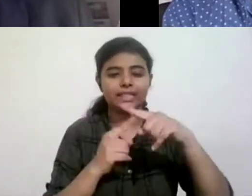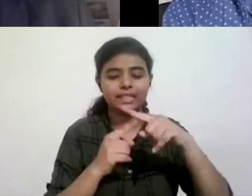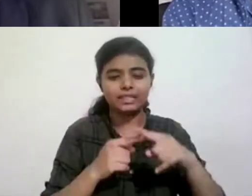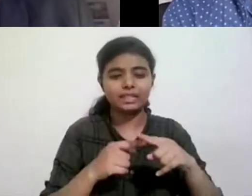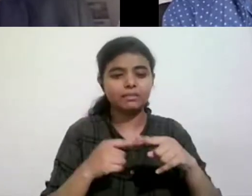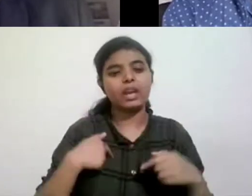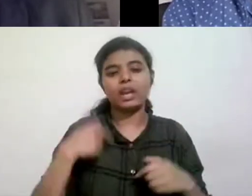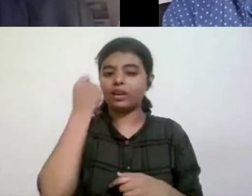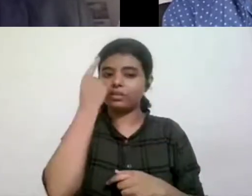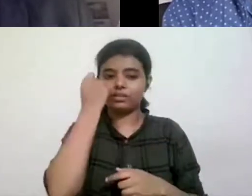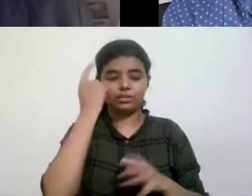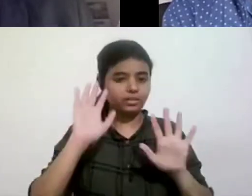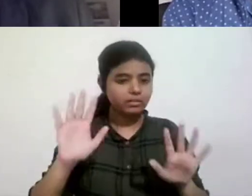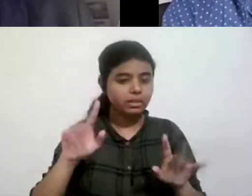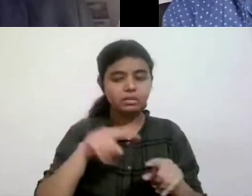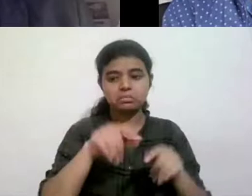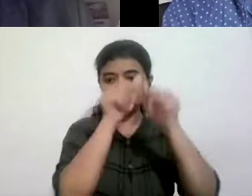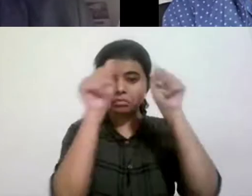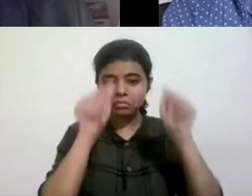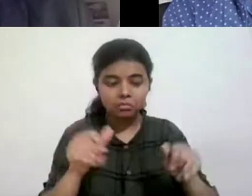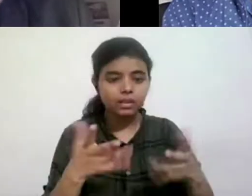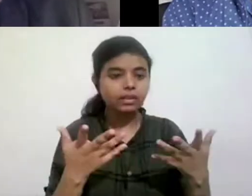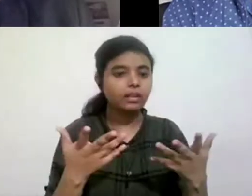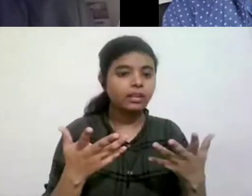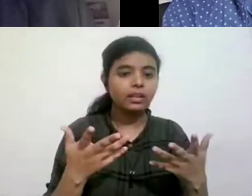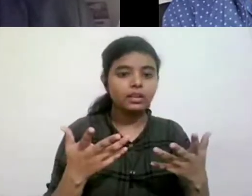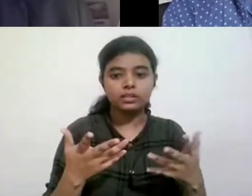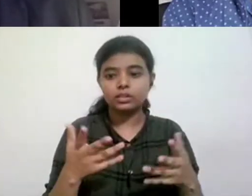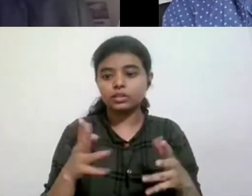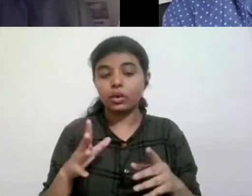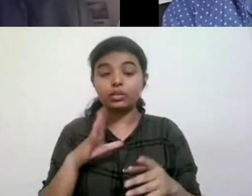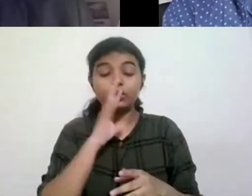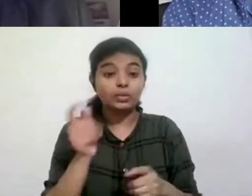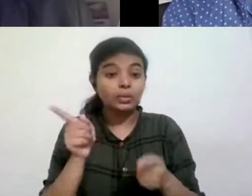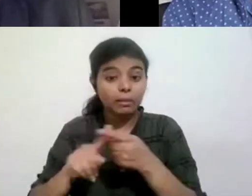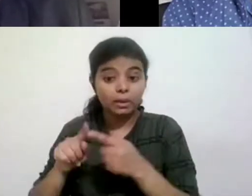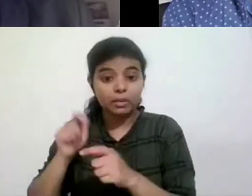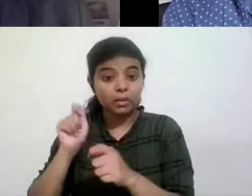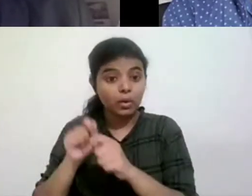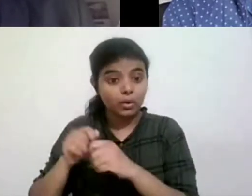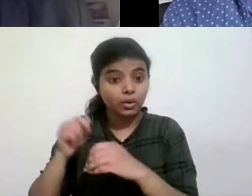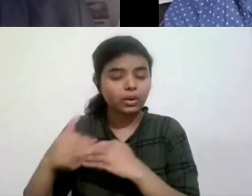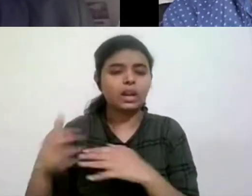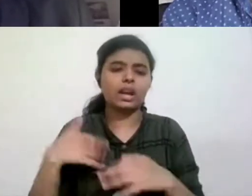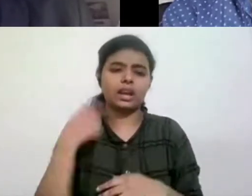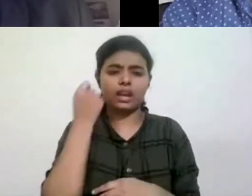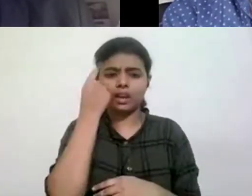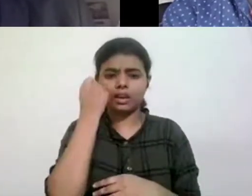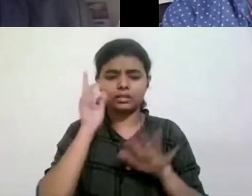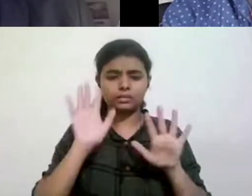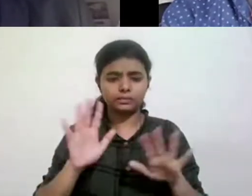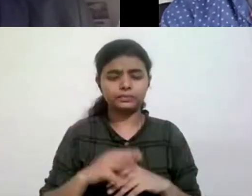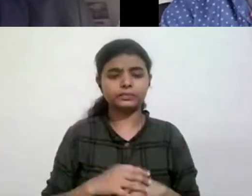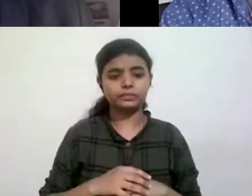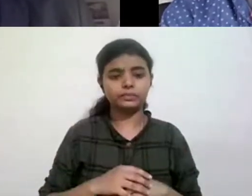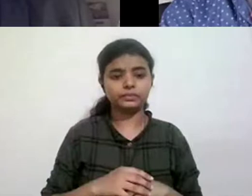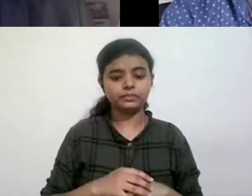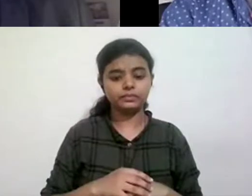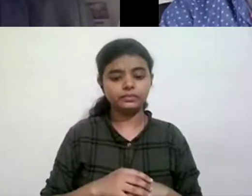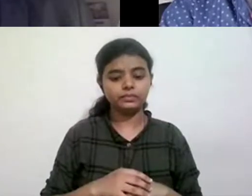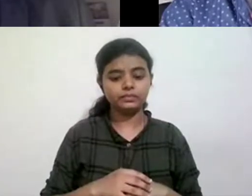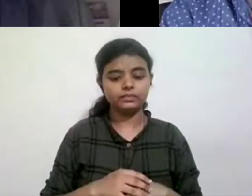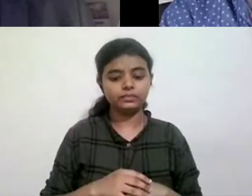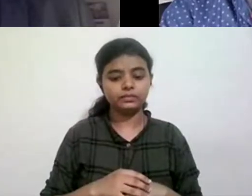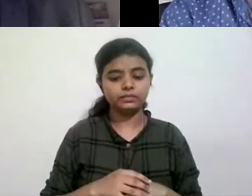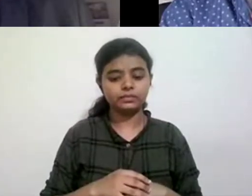about base and superstructure and the, the material conditions. And I, I think that that, um, I